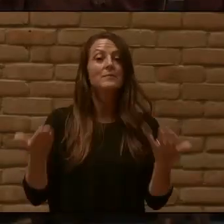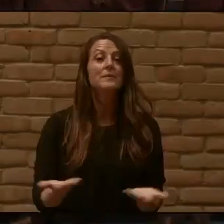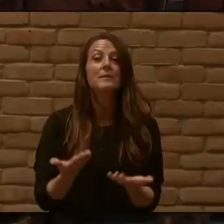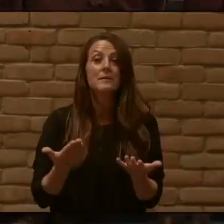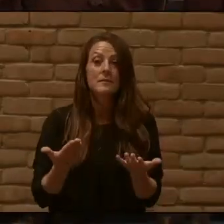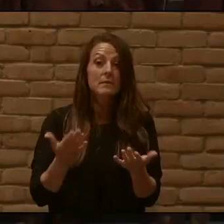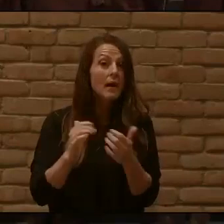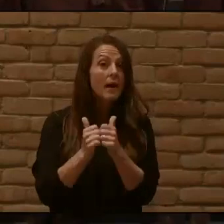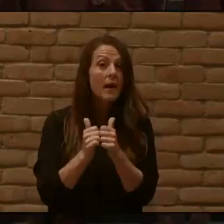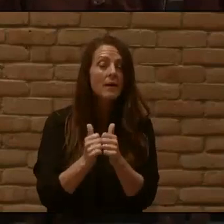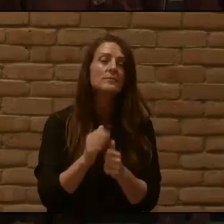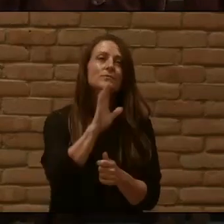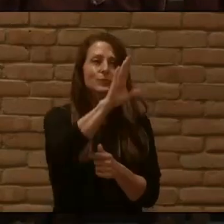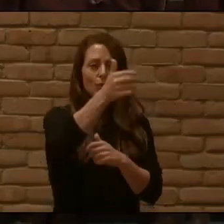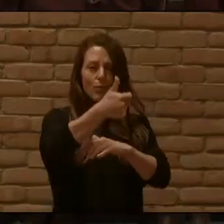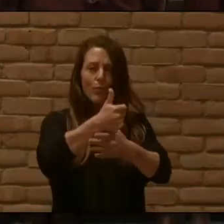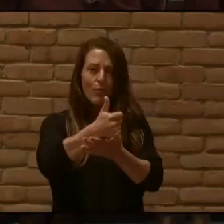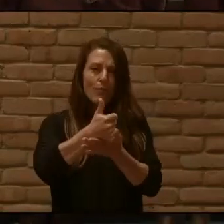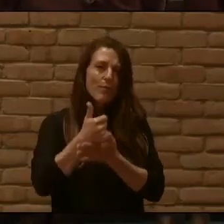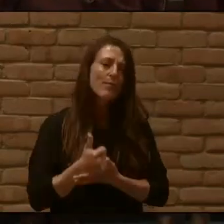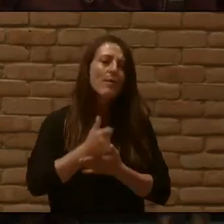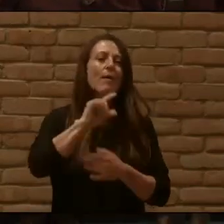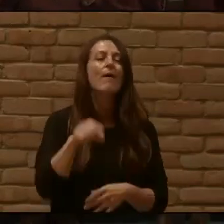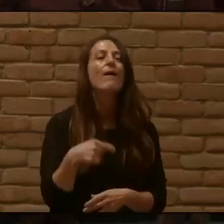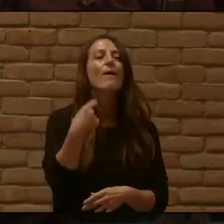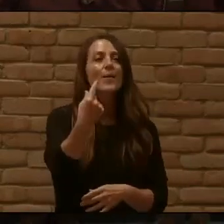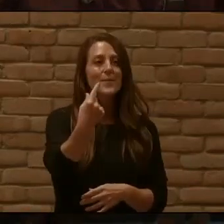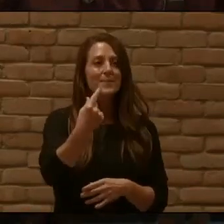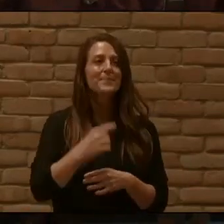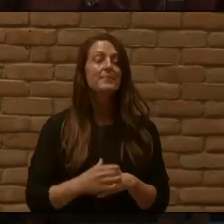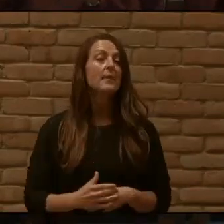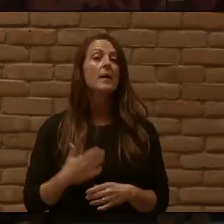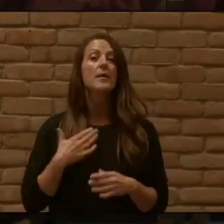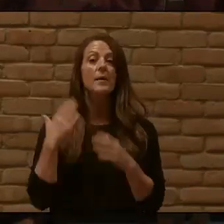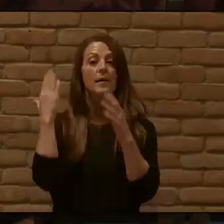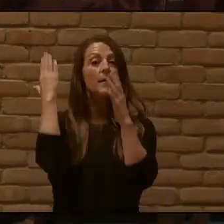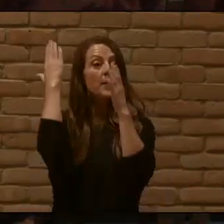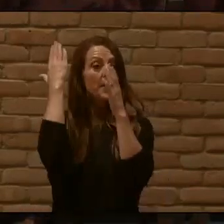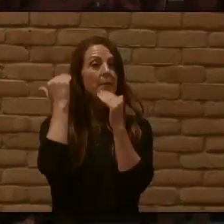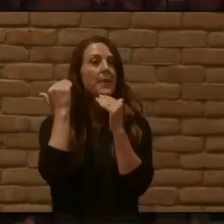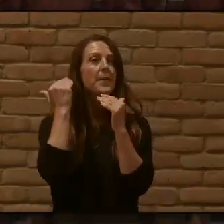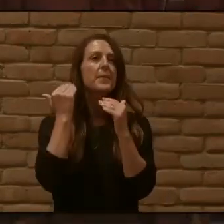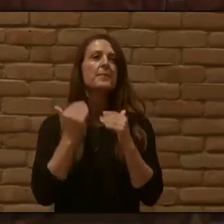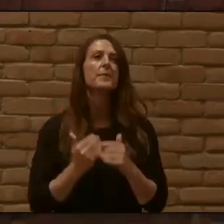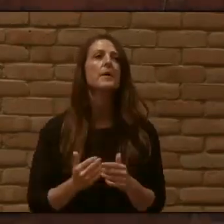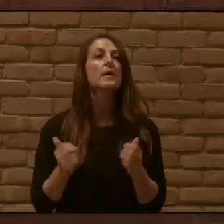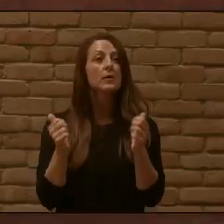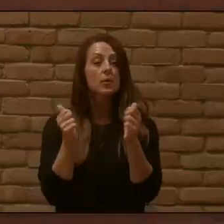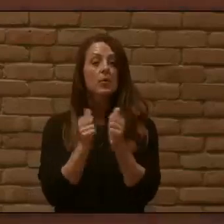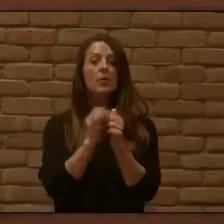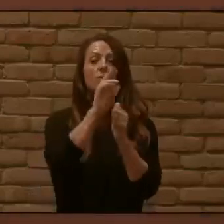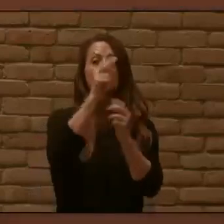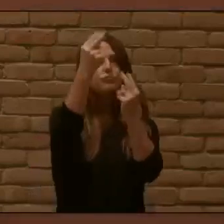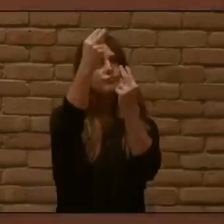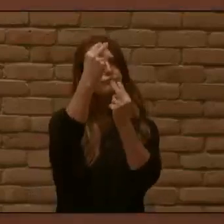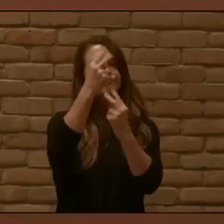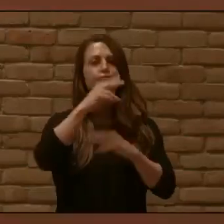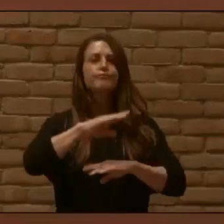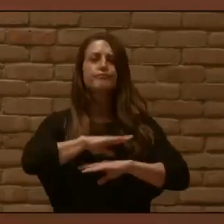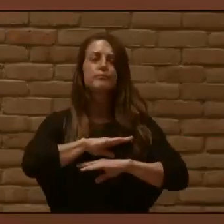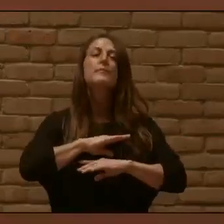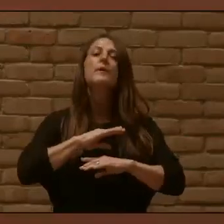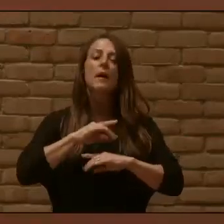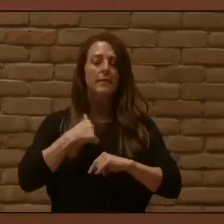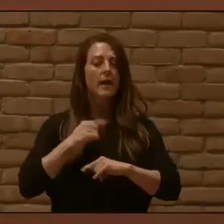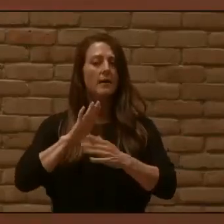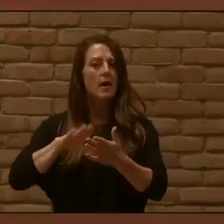And I hope I thy good pleasure Safely to